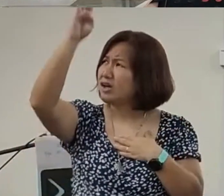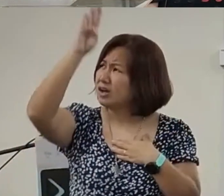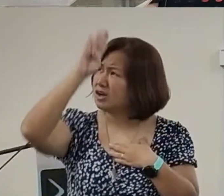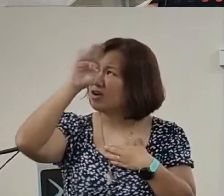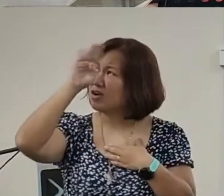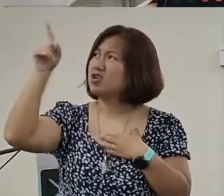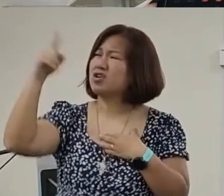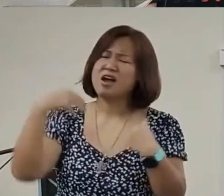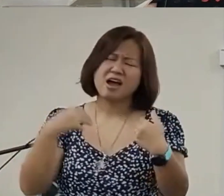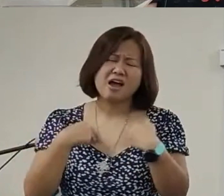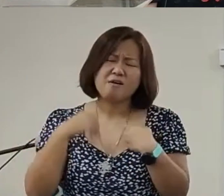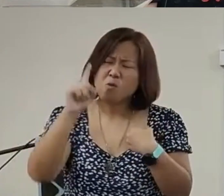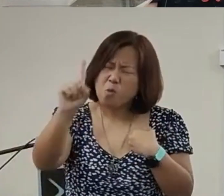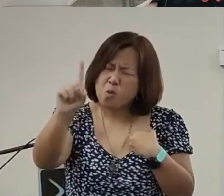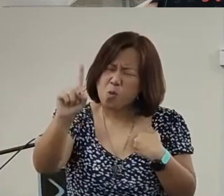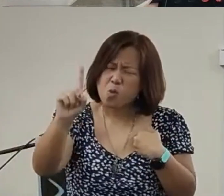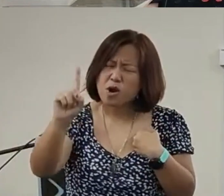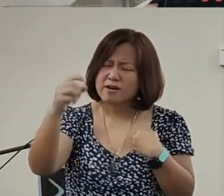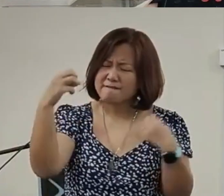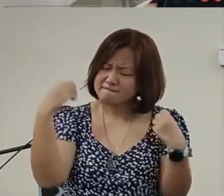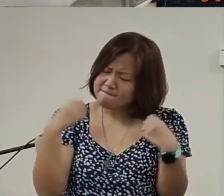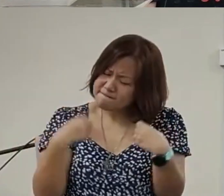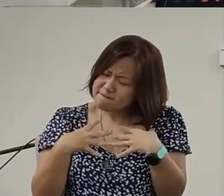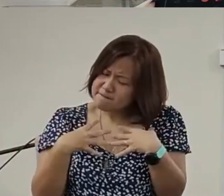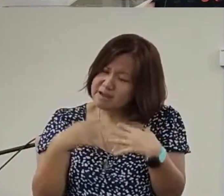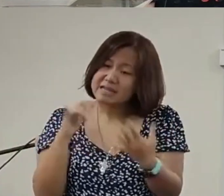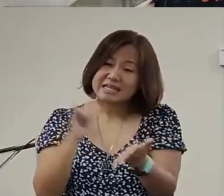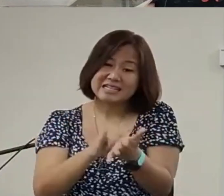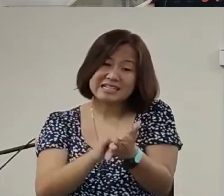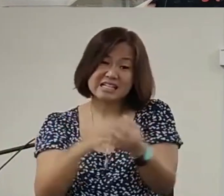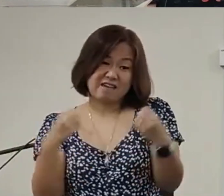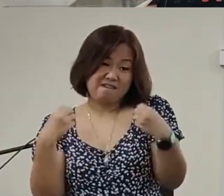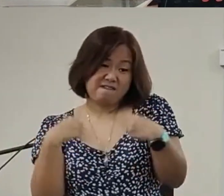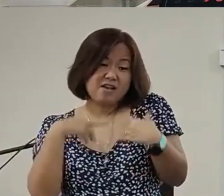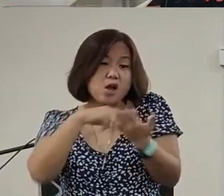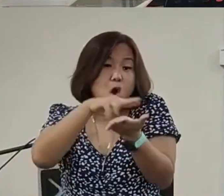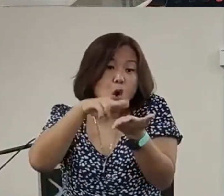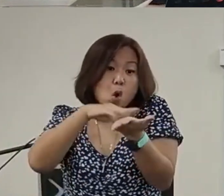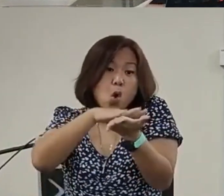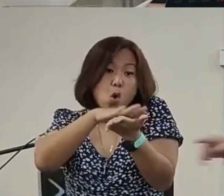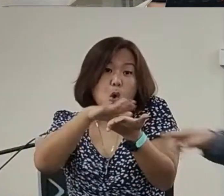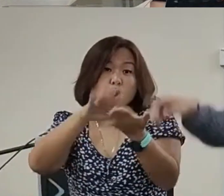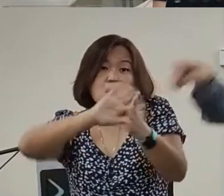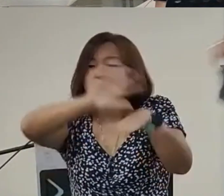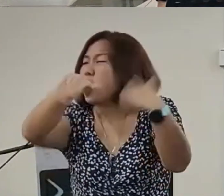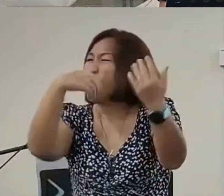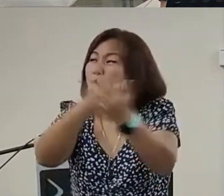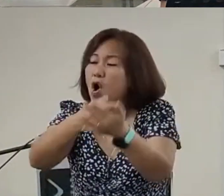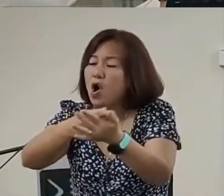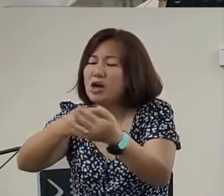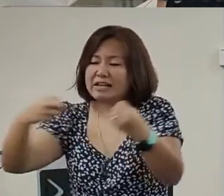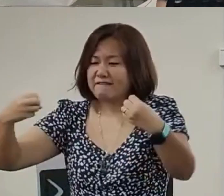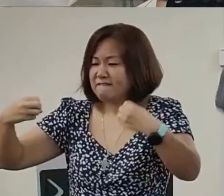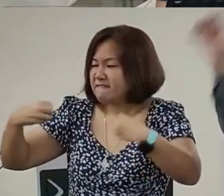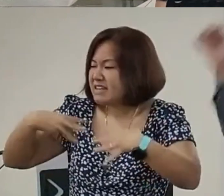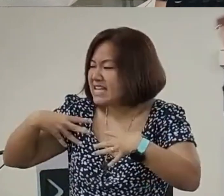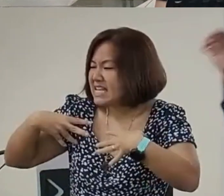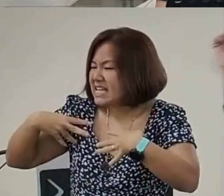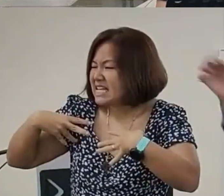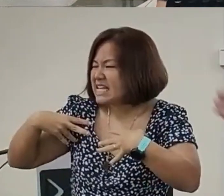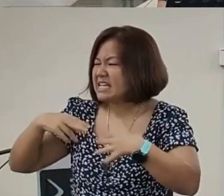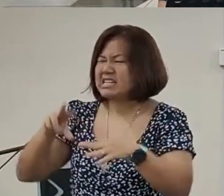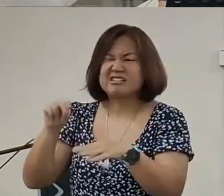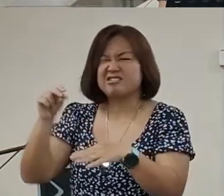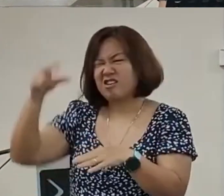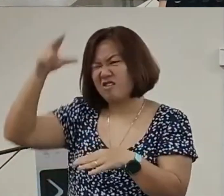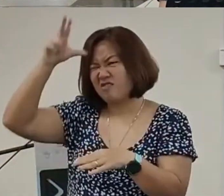you must have one fear this fear is holy all the other fears are un